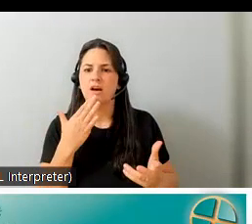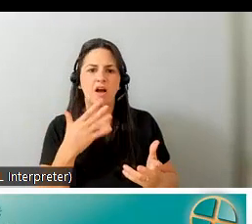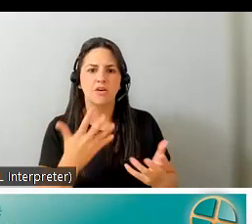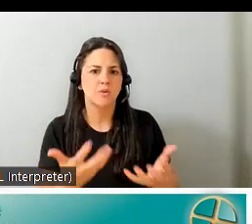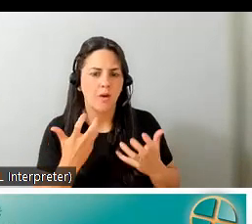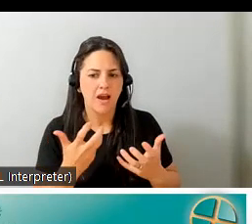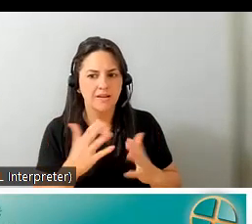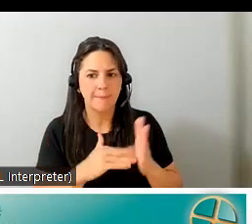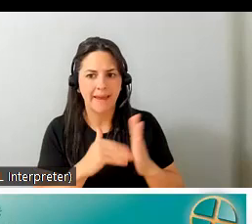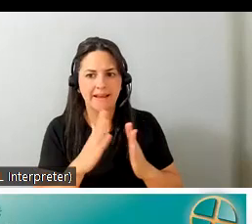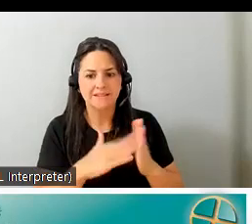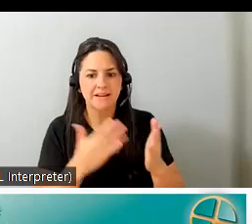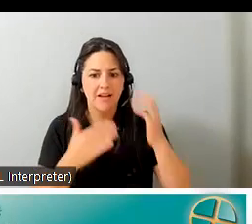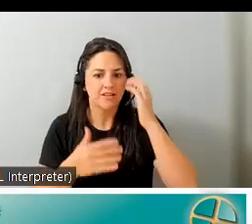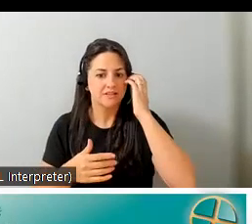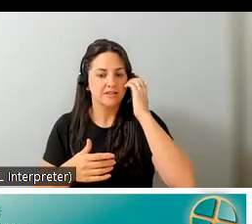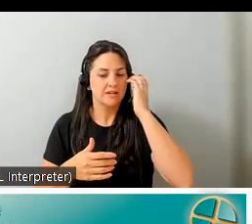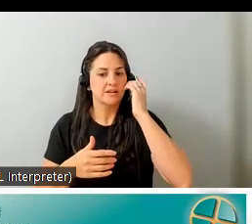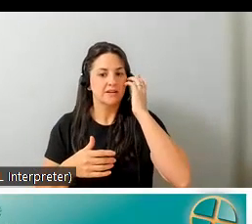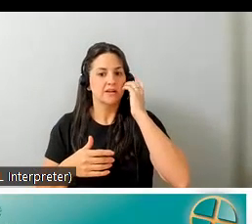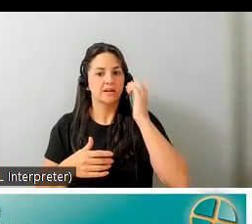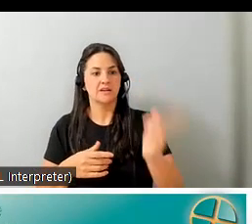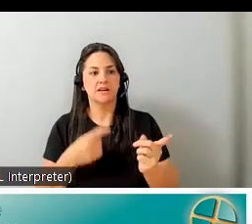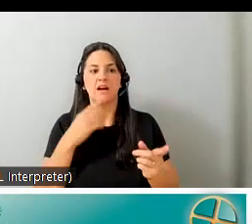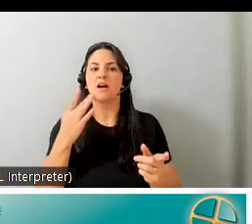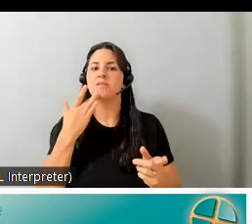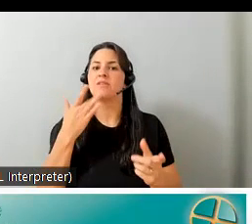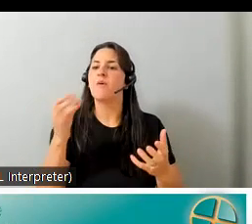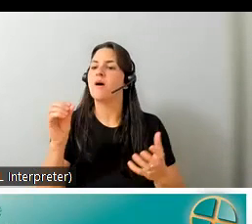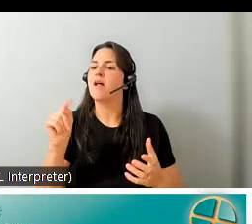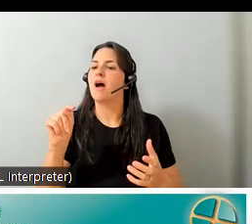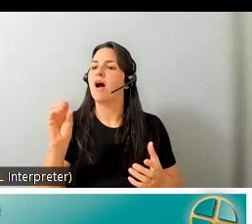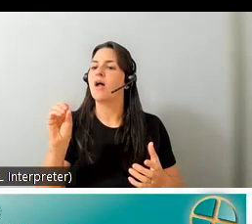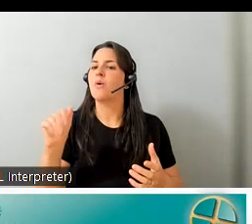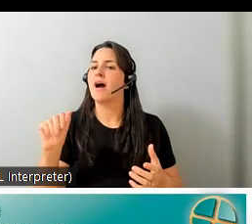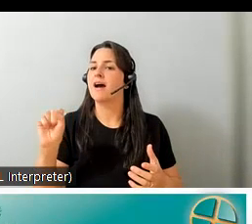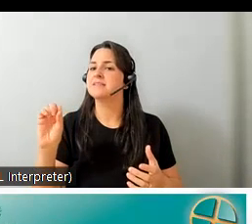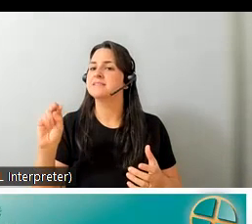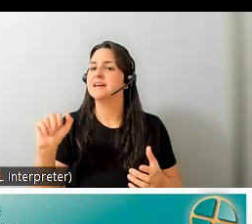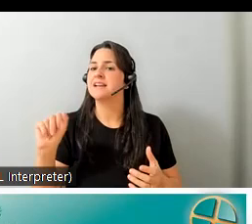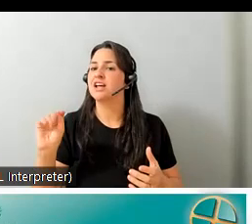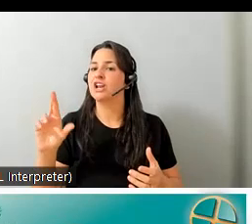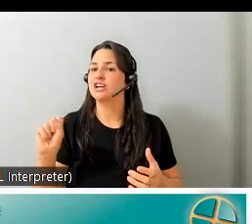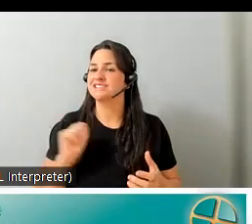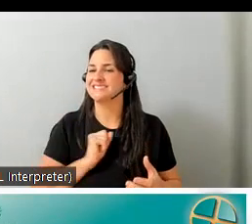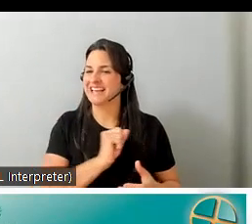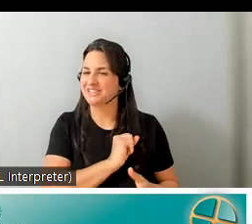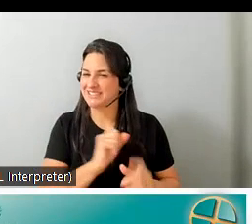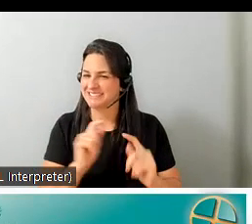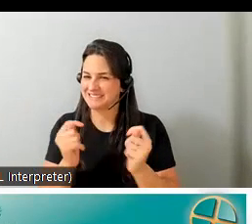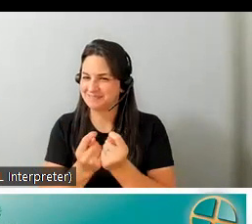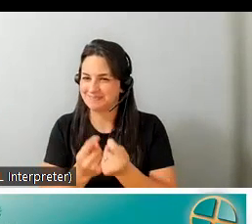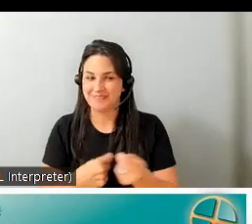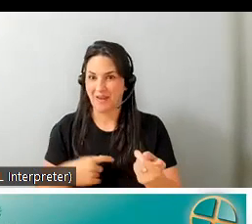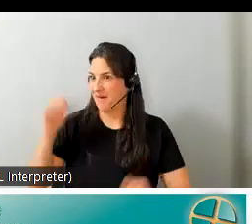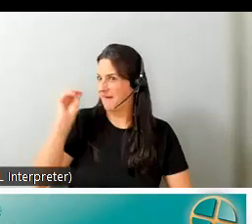and he said well could i please have ottawa senators and so i was like okay uh and this is i think